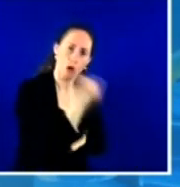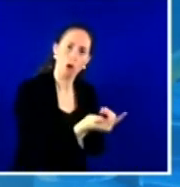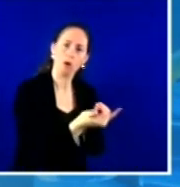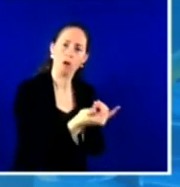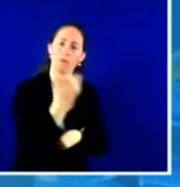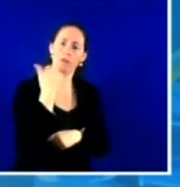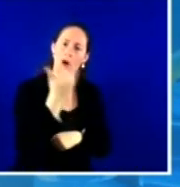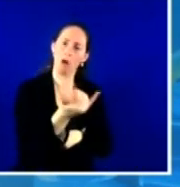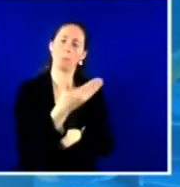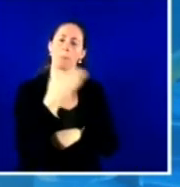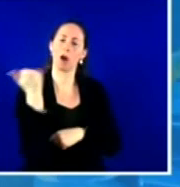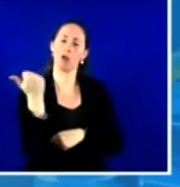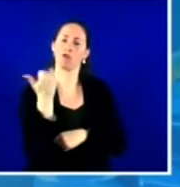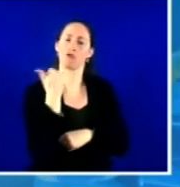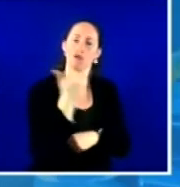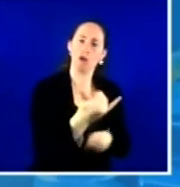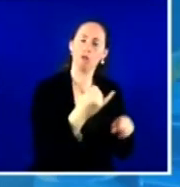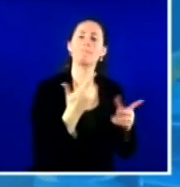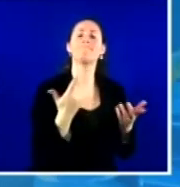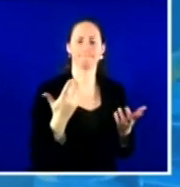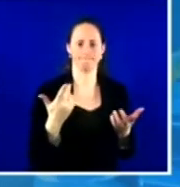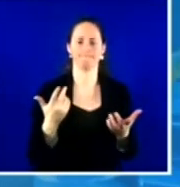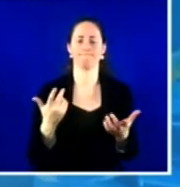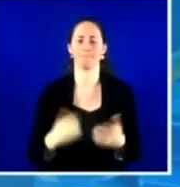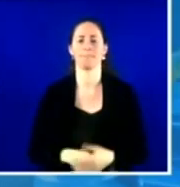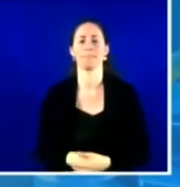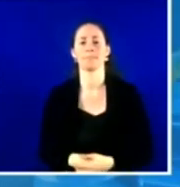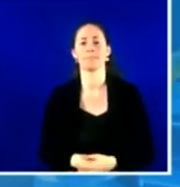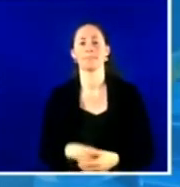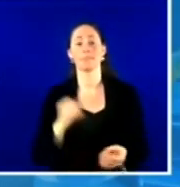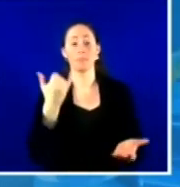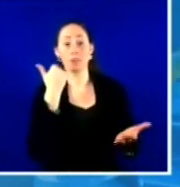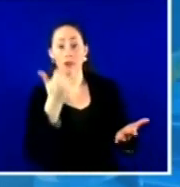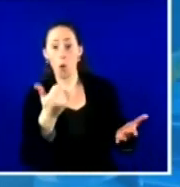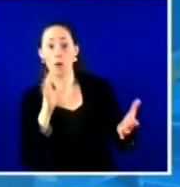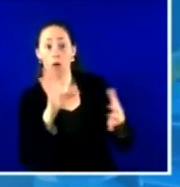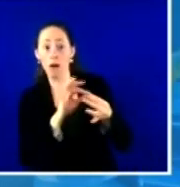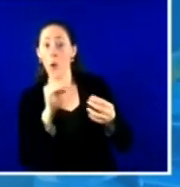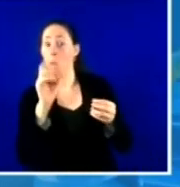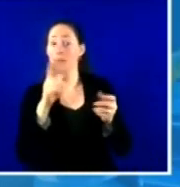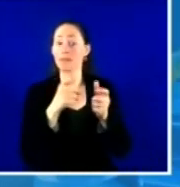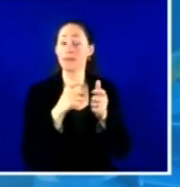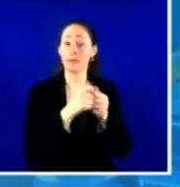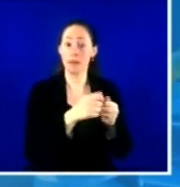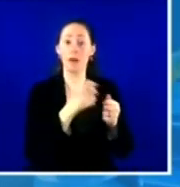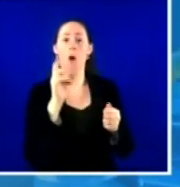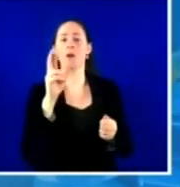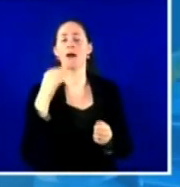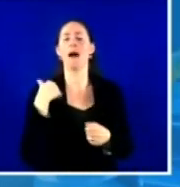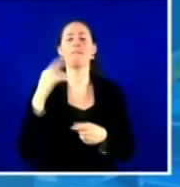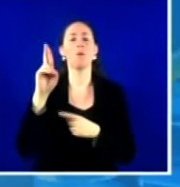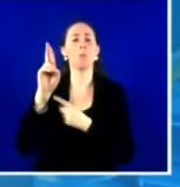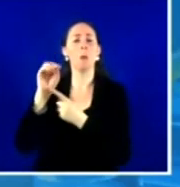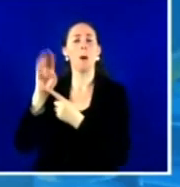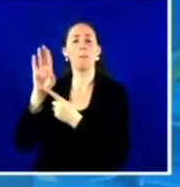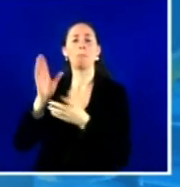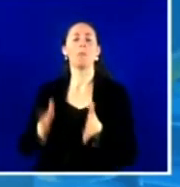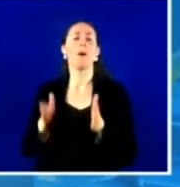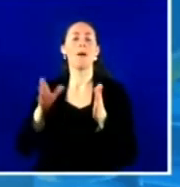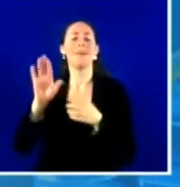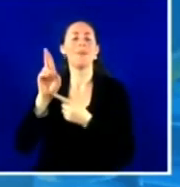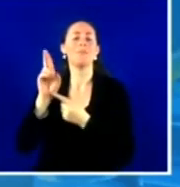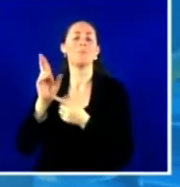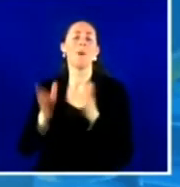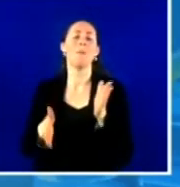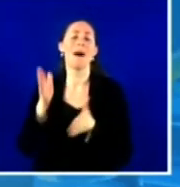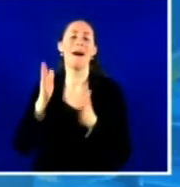recorded messages that were essentially robocall. And I'm happy to say that our efforts seem to have paid off. As of